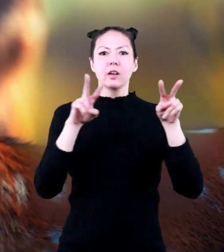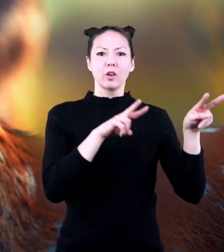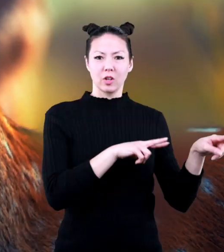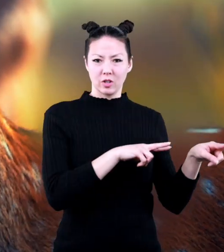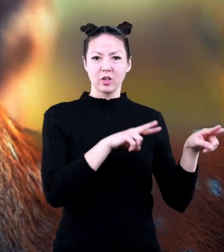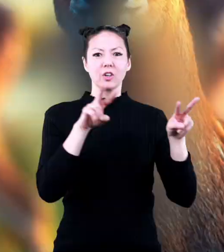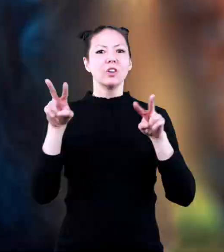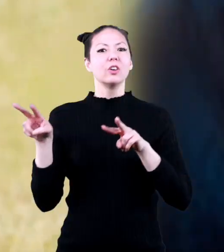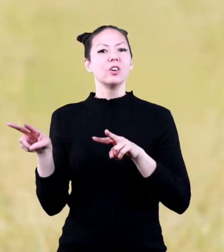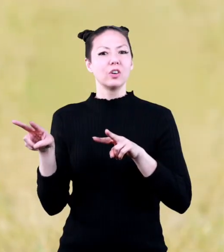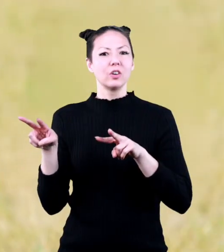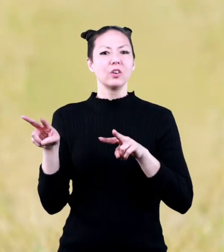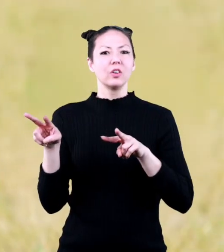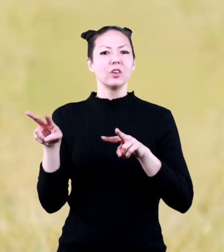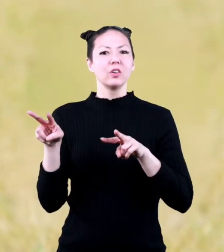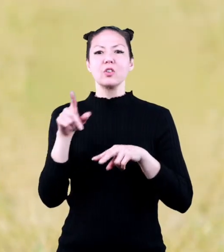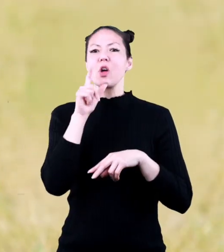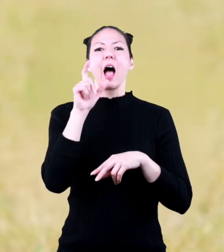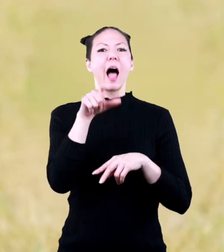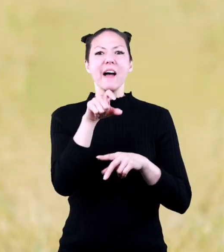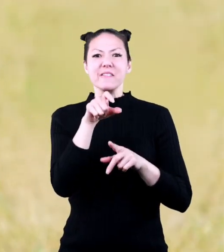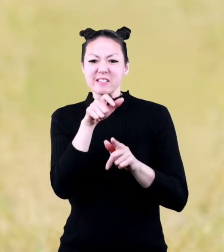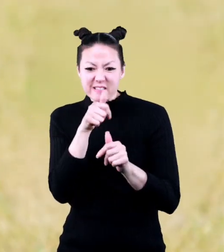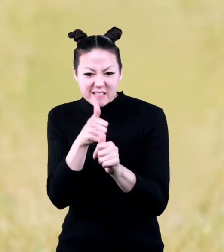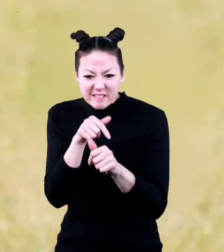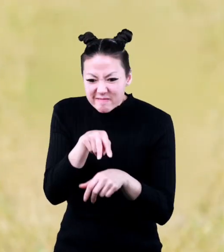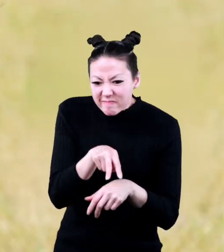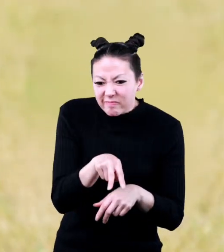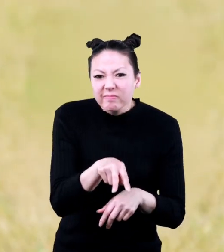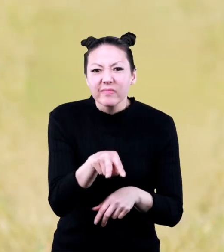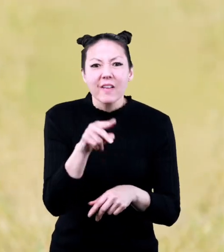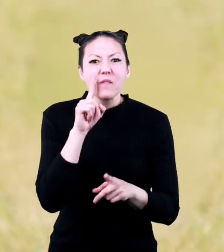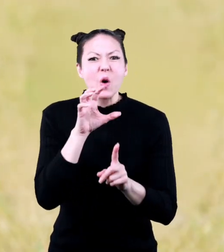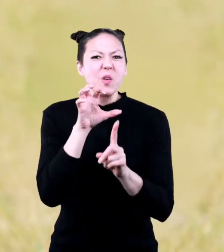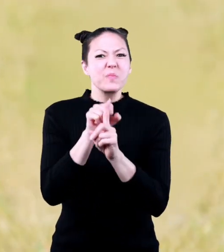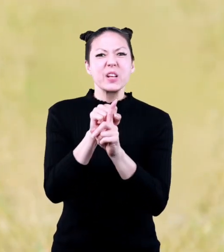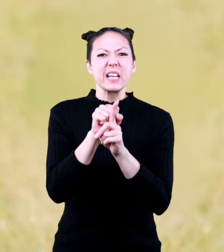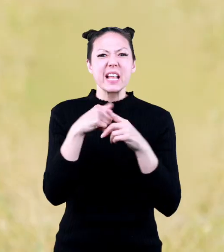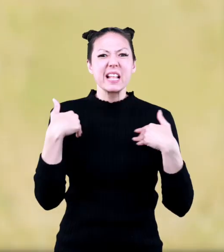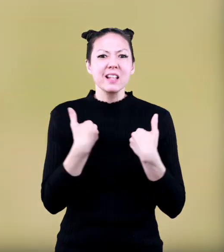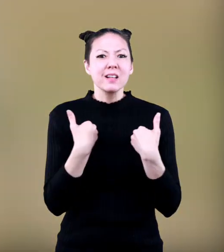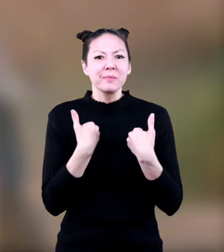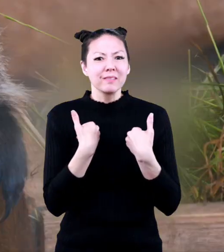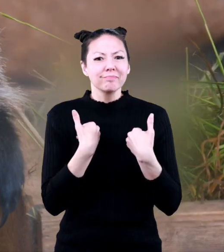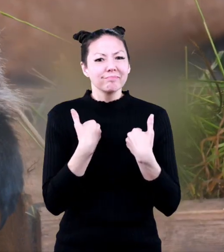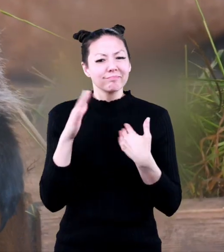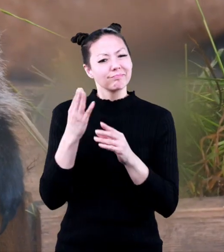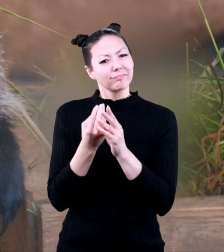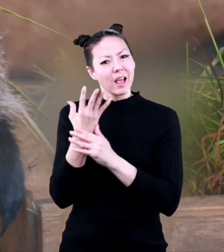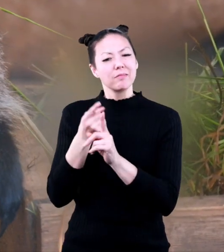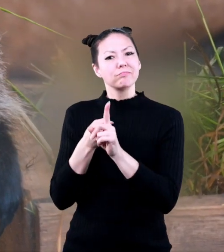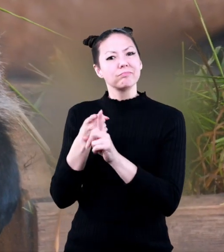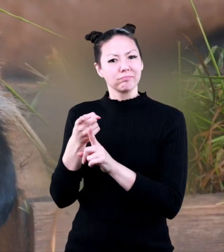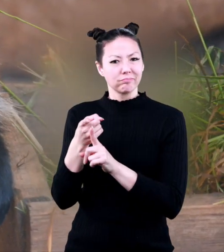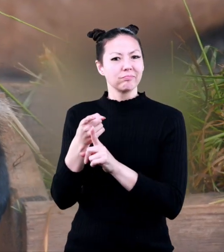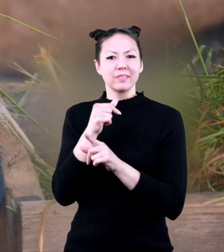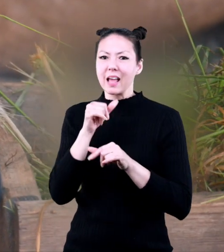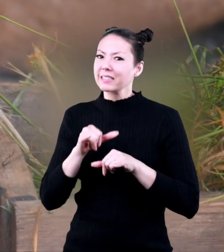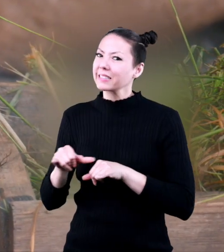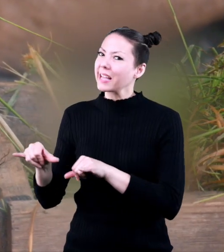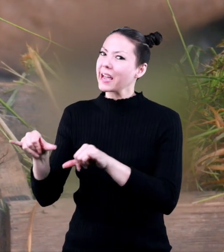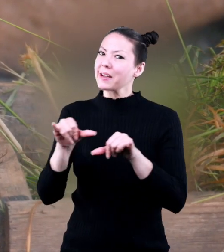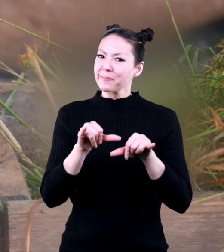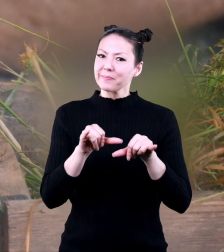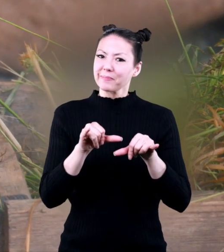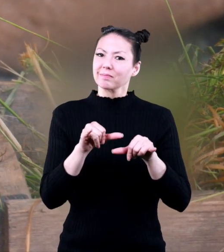because they do not have to track down or hunt prey. Not all herbivores are the